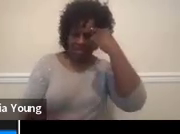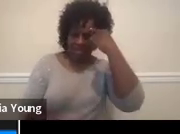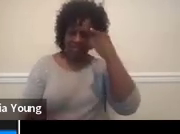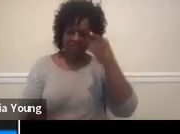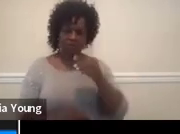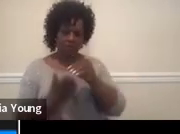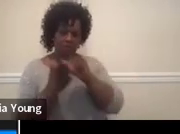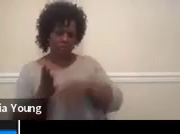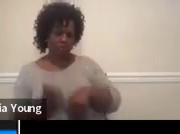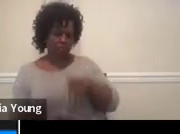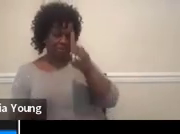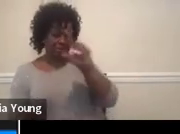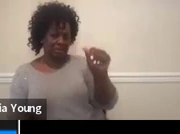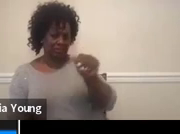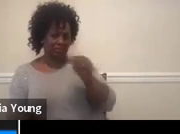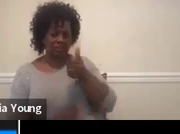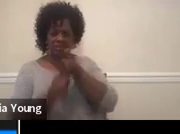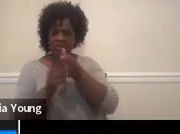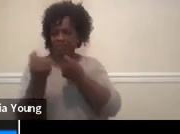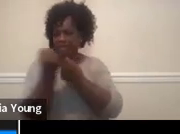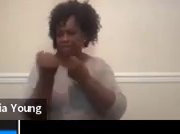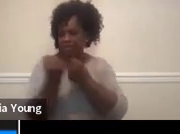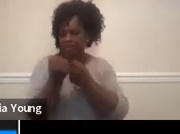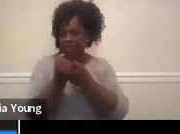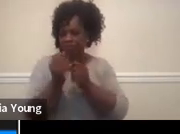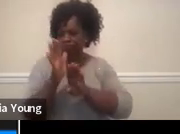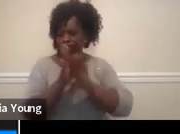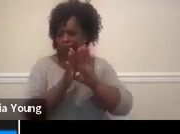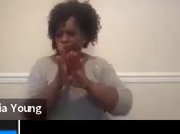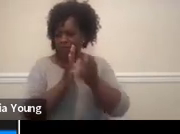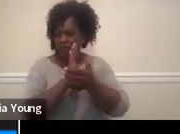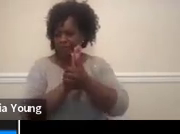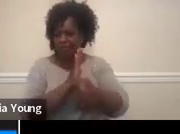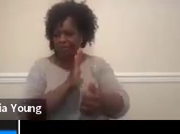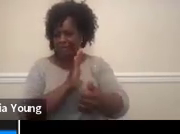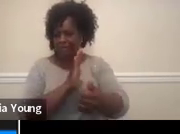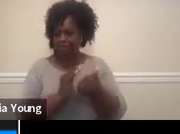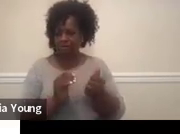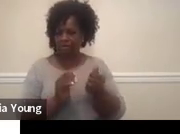to develop self-advocacy skills. And this is printable.